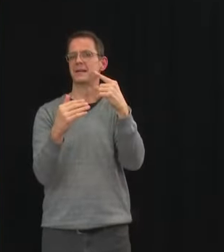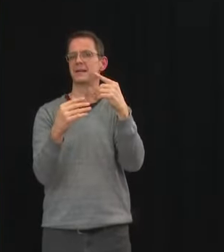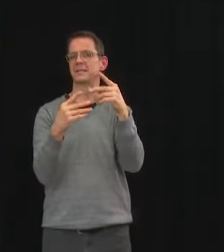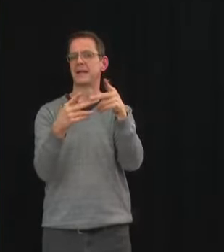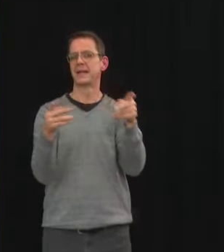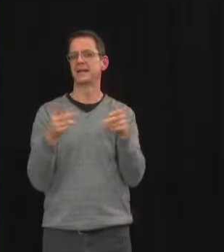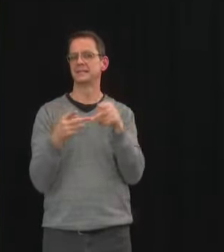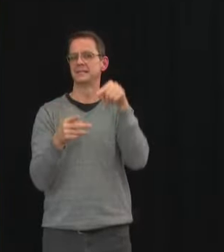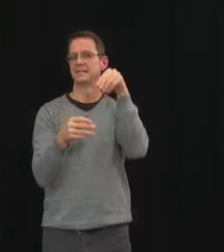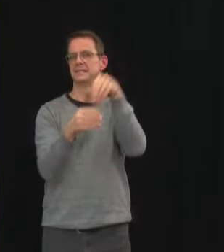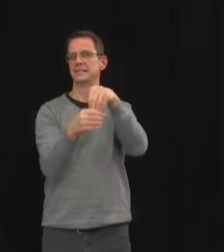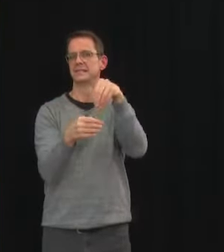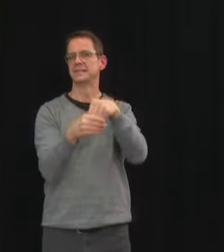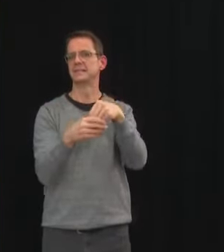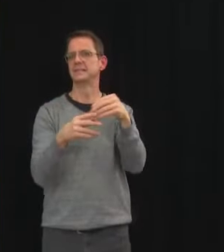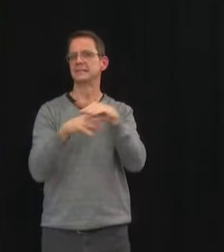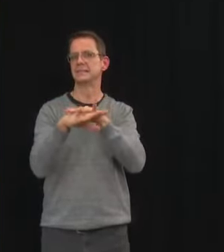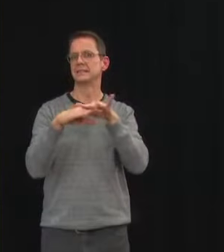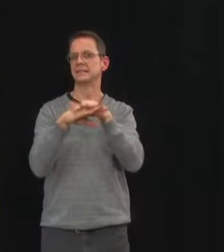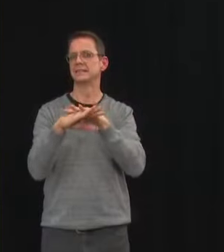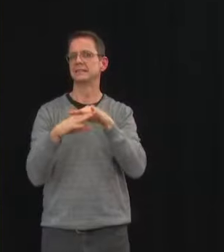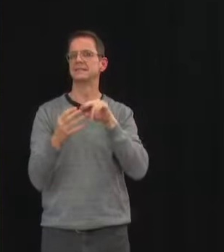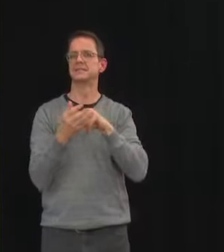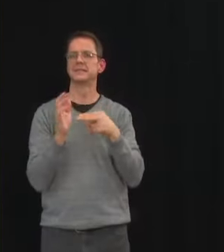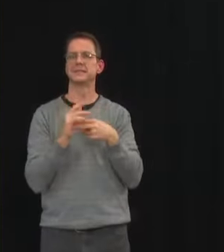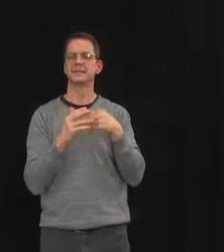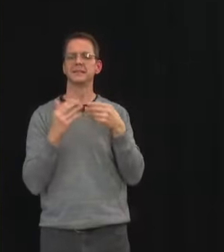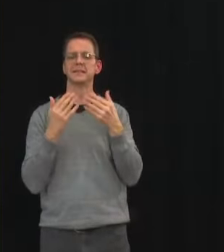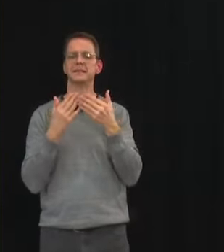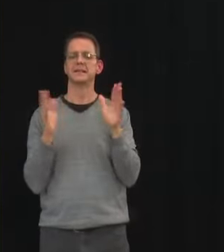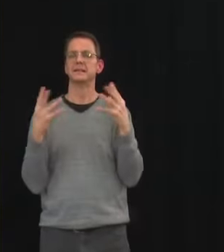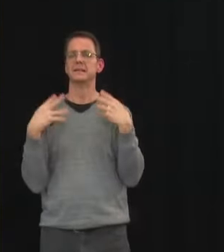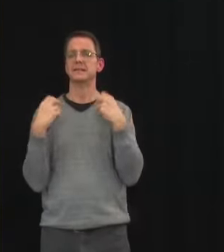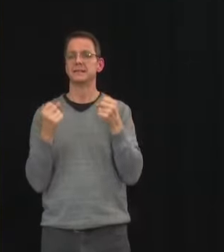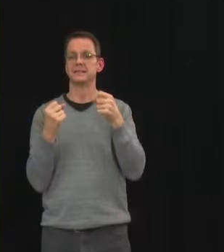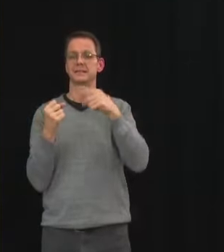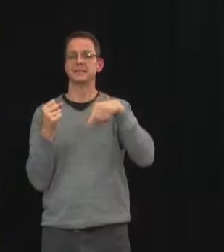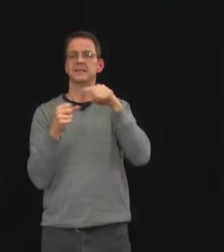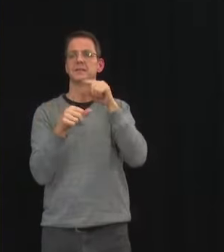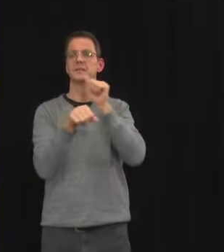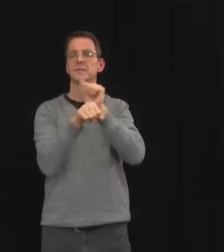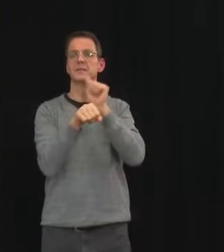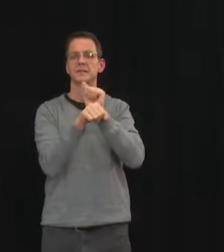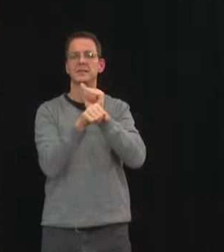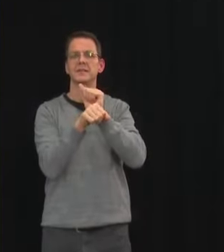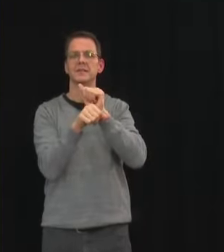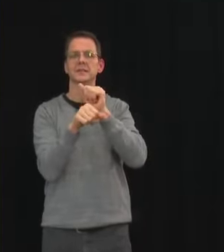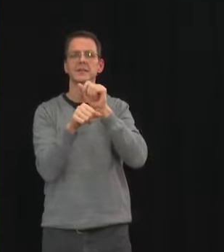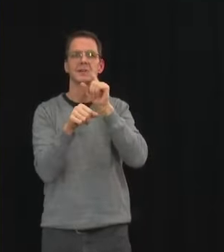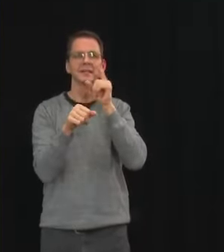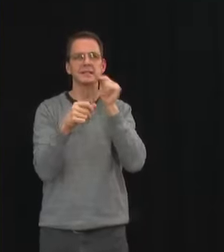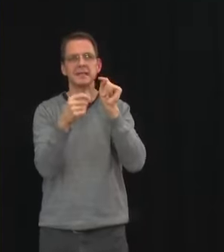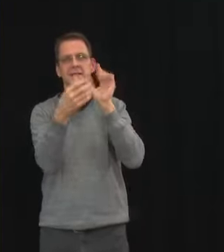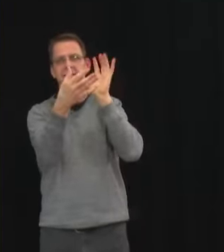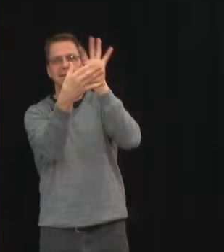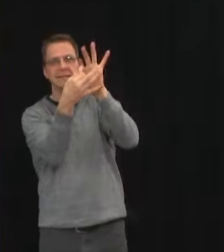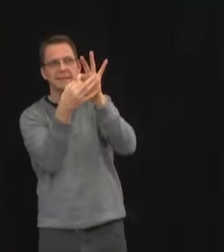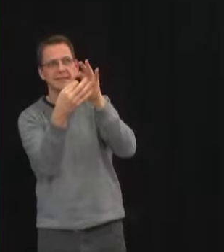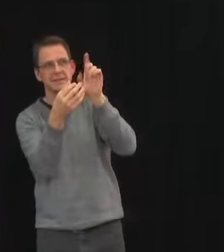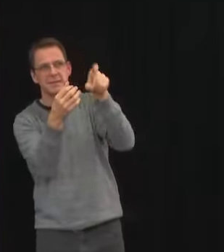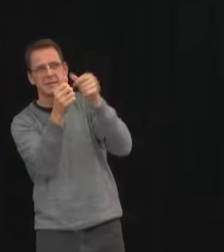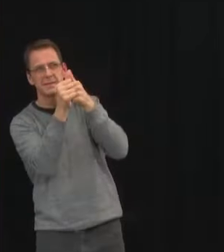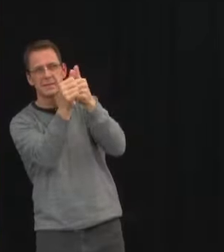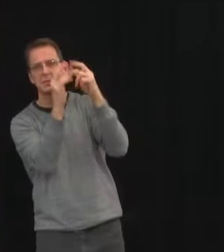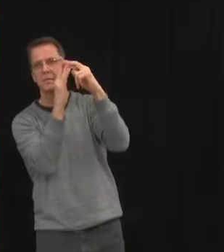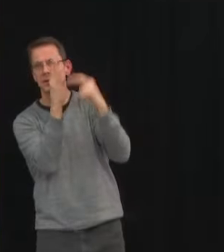everything they can uh to comply with the measures uh we also saw some uh some outbreaks uh in care homes in the